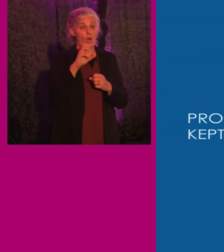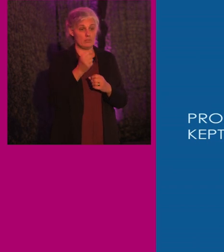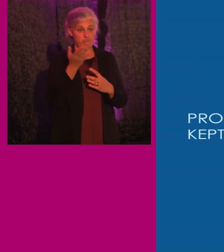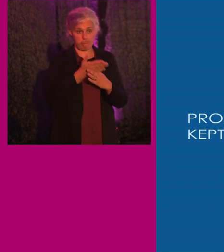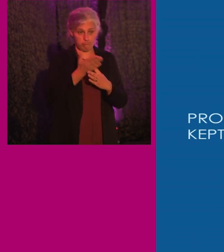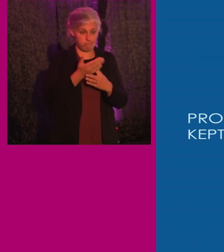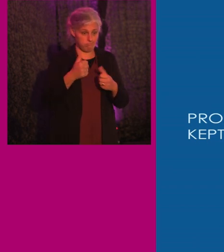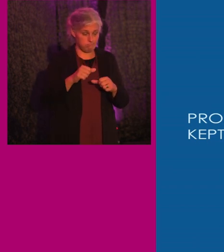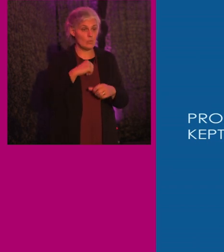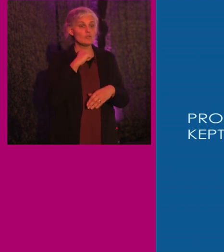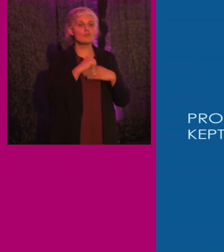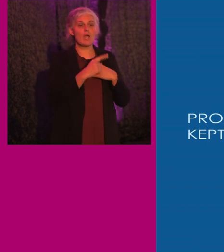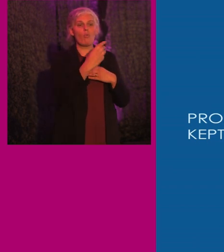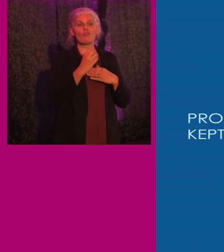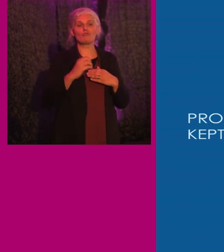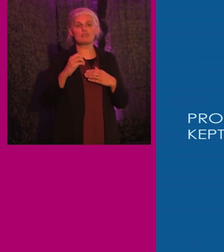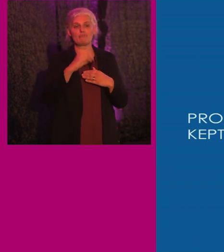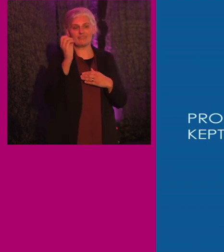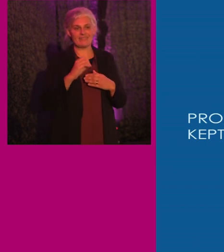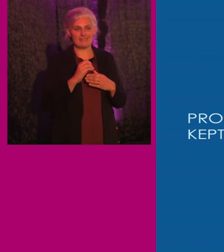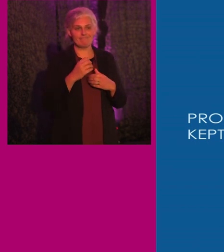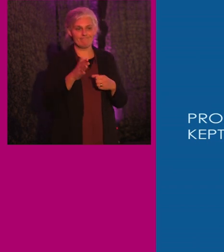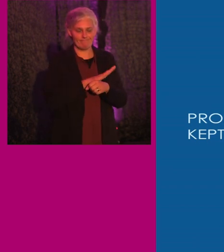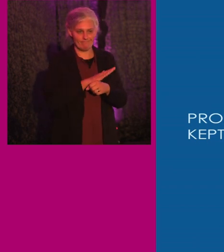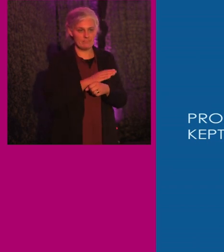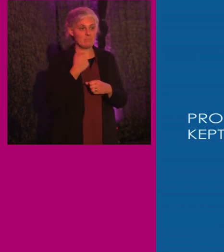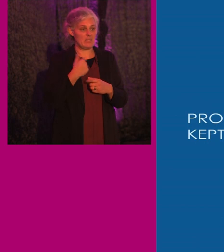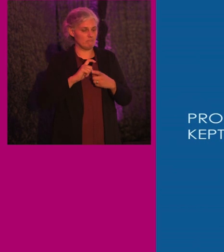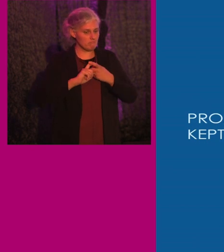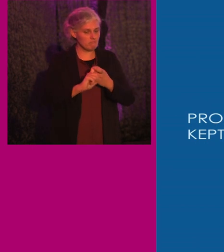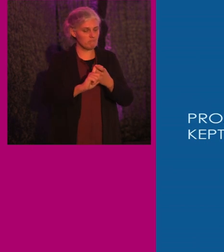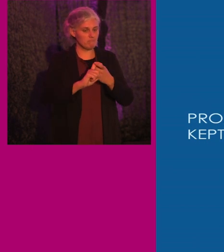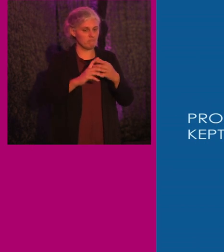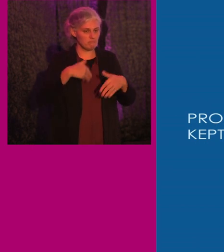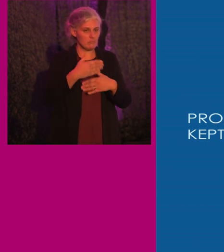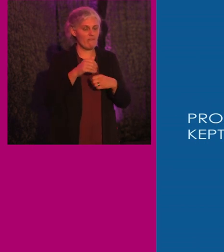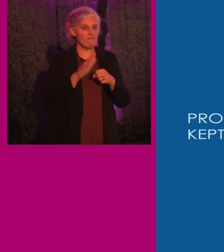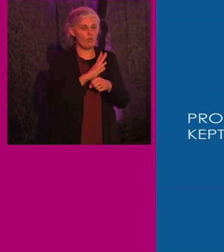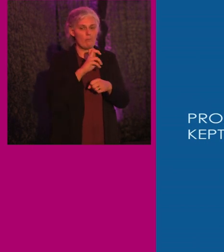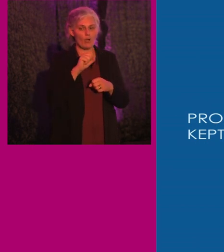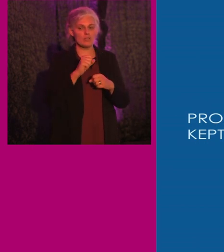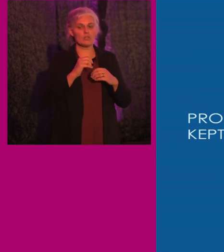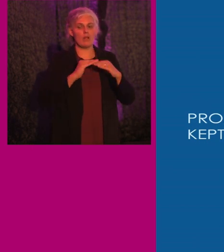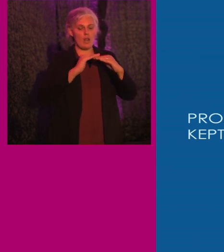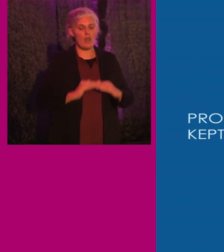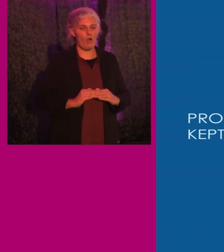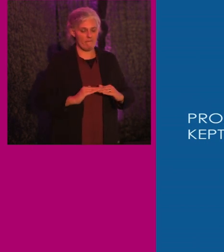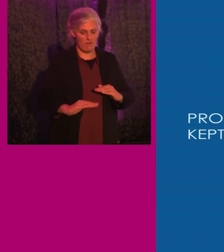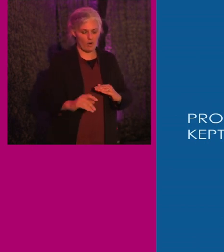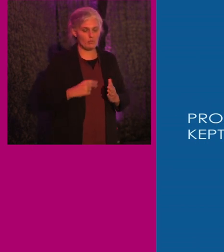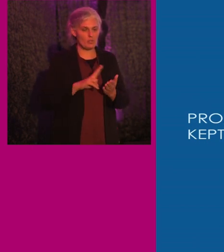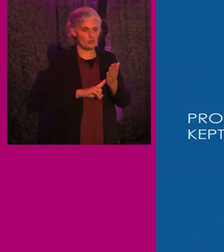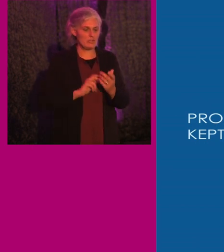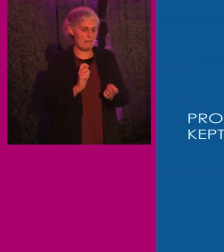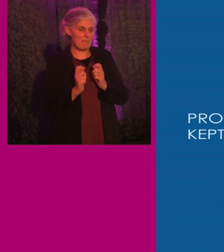Today, 100% are. Fleets generally consist of low-floor buses with ramps, which are easier to use and